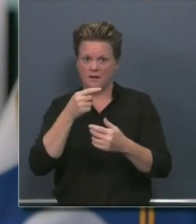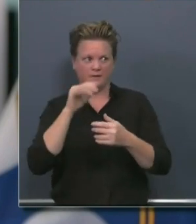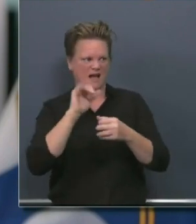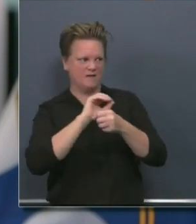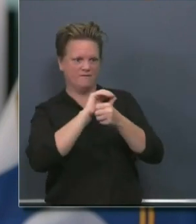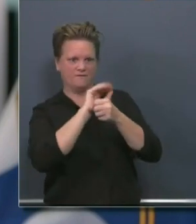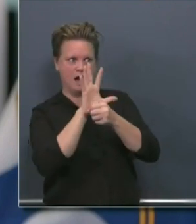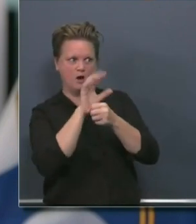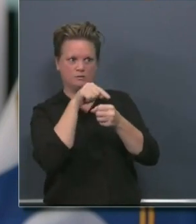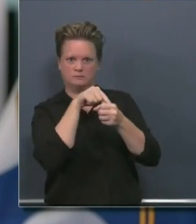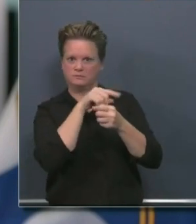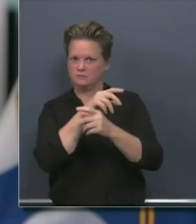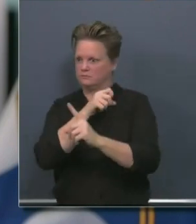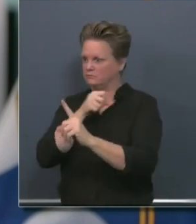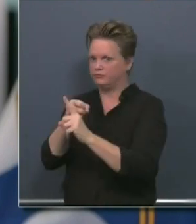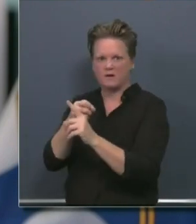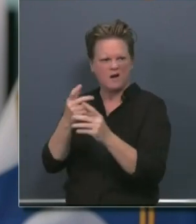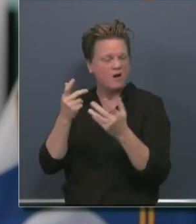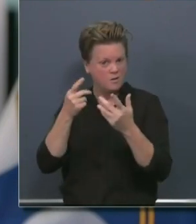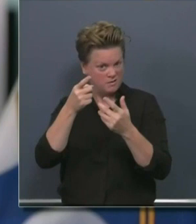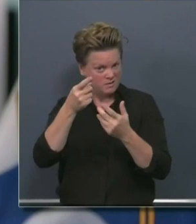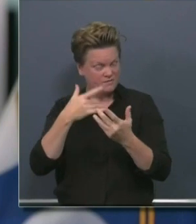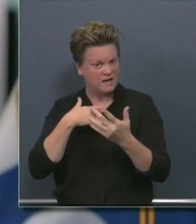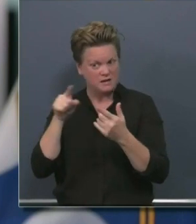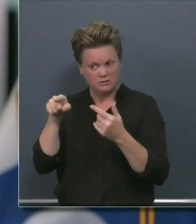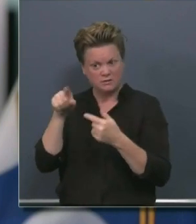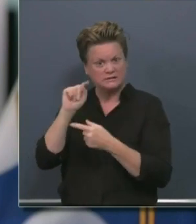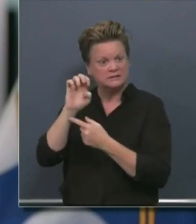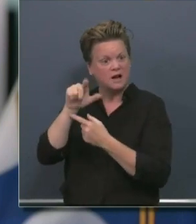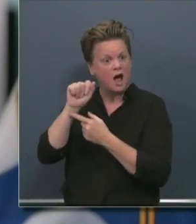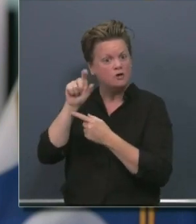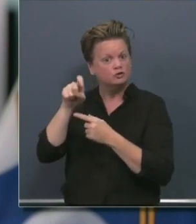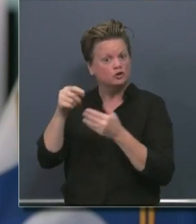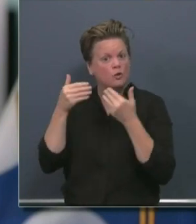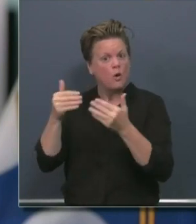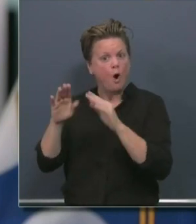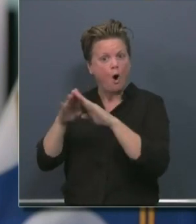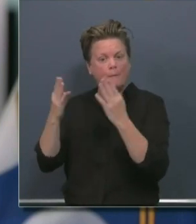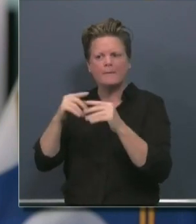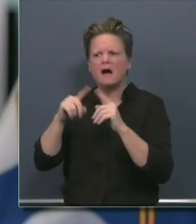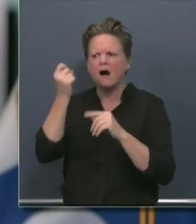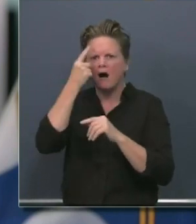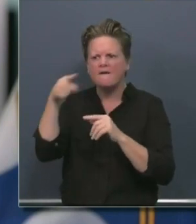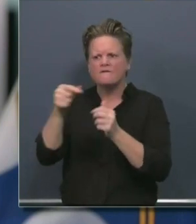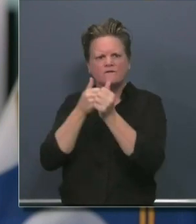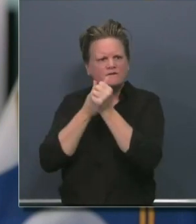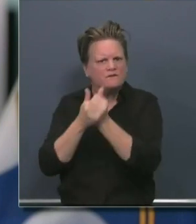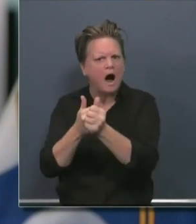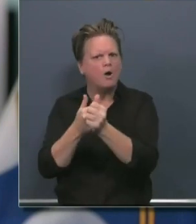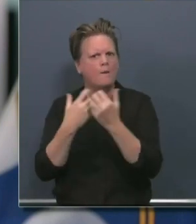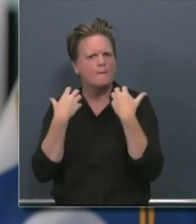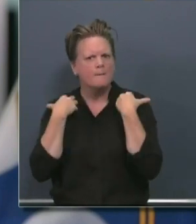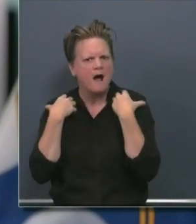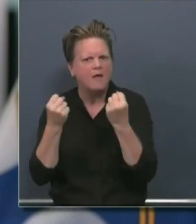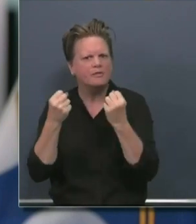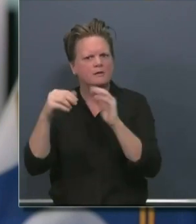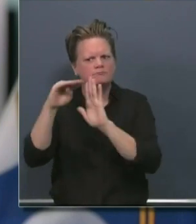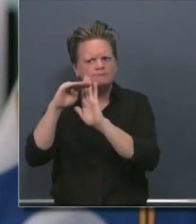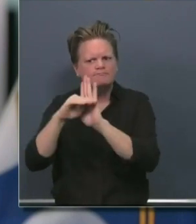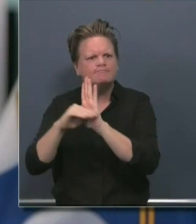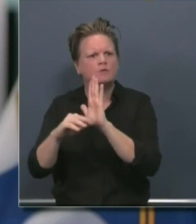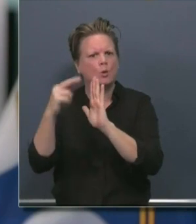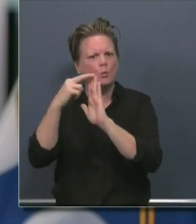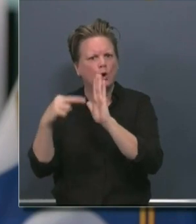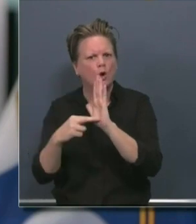allowed to reopen with proper safety guidelines in place to resume manufacturing right now?